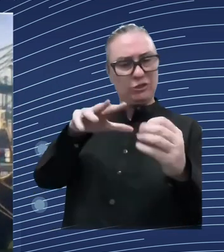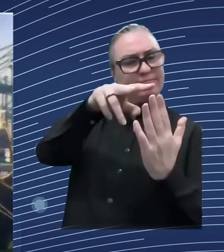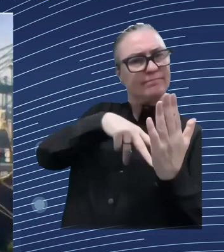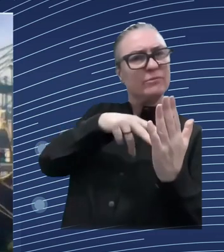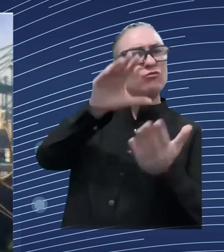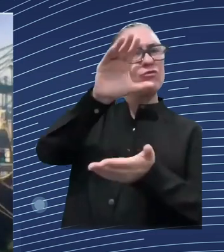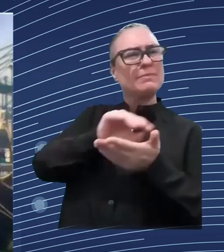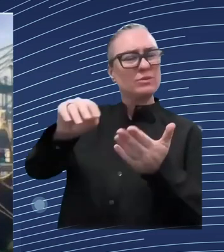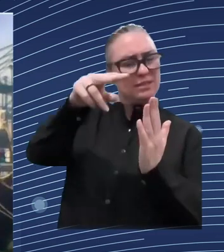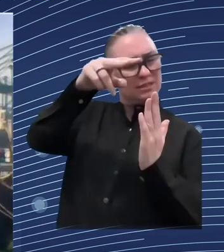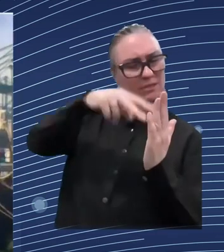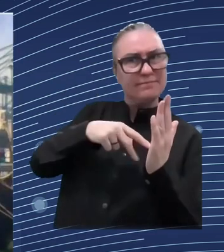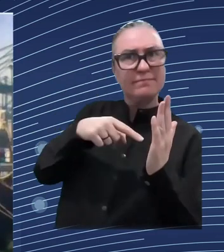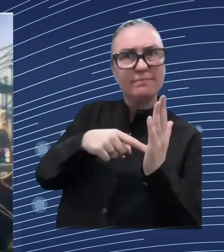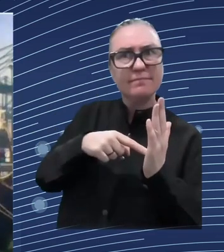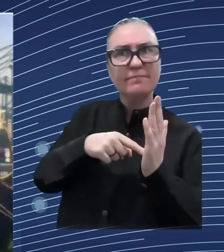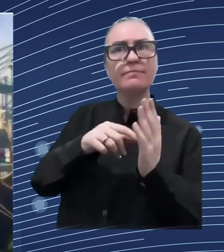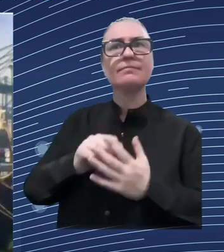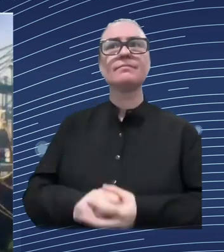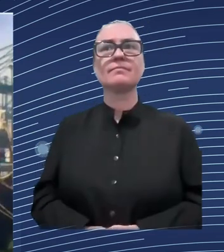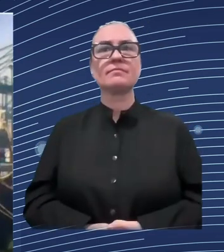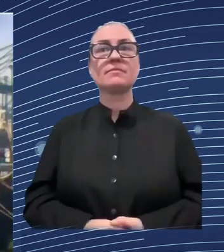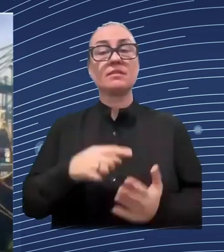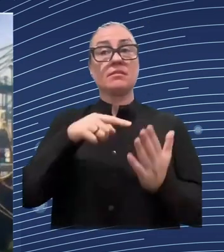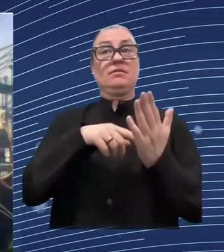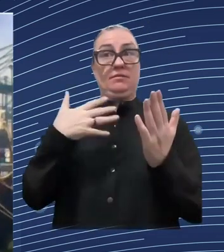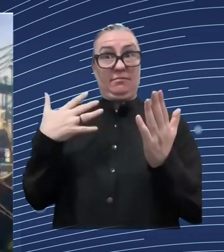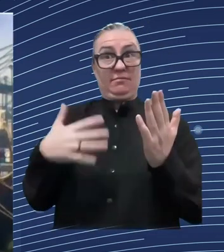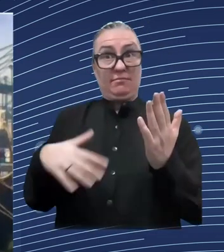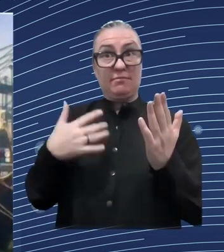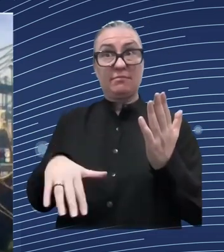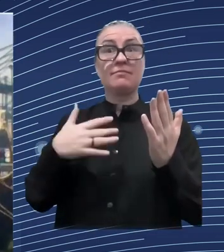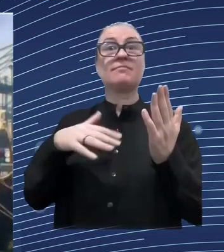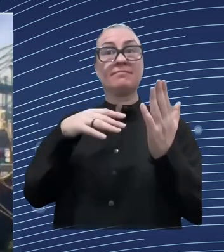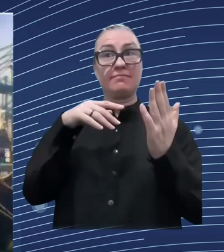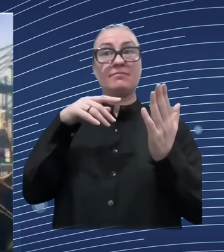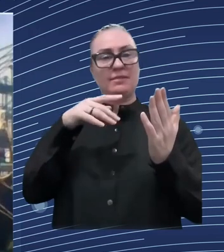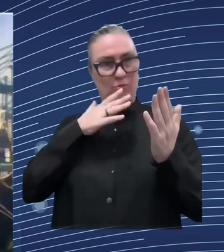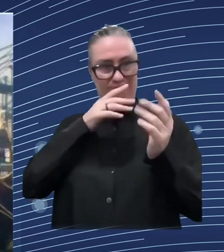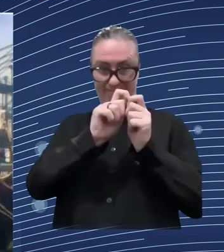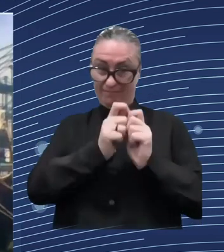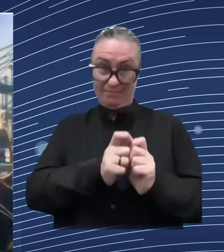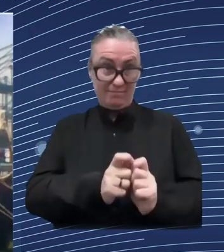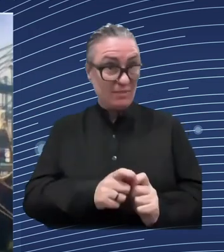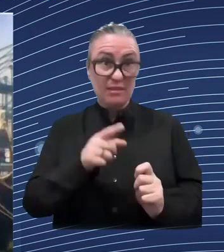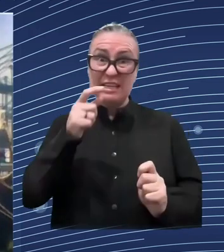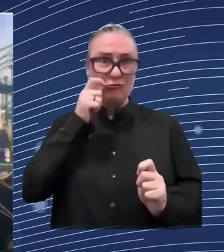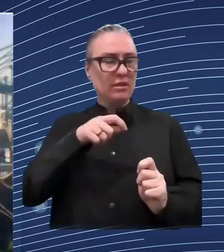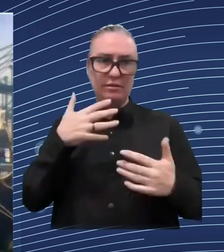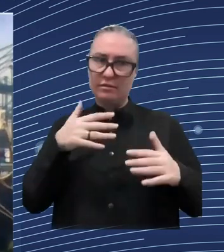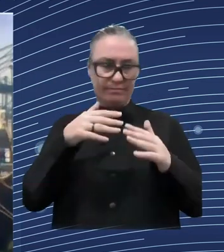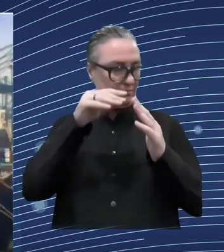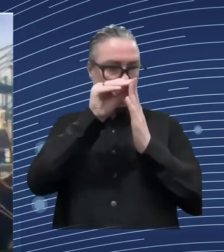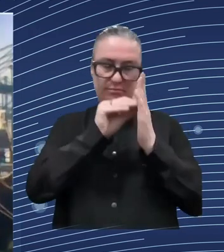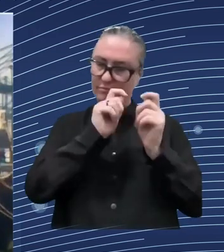how performance uh is perceived and where there is recommendations for for further progress now i could